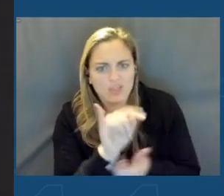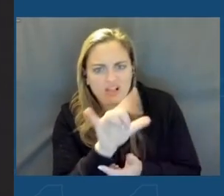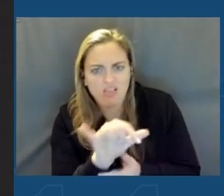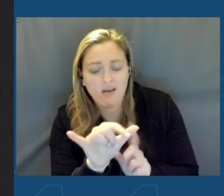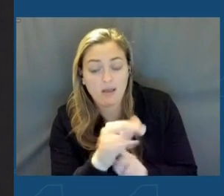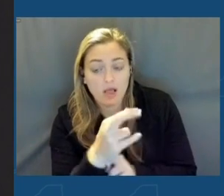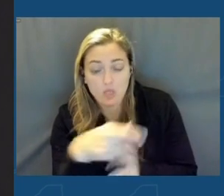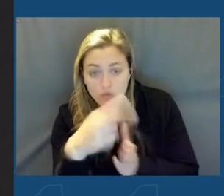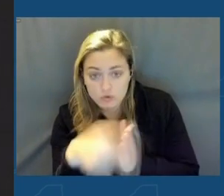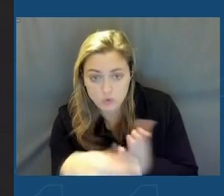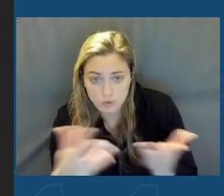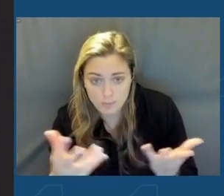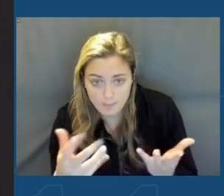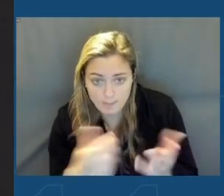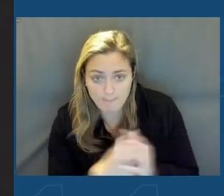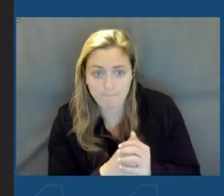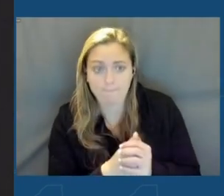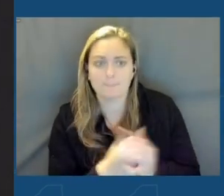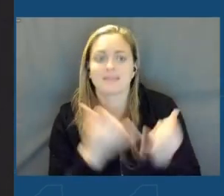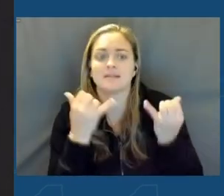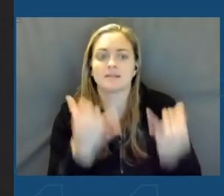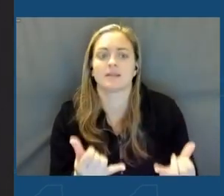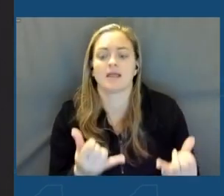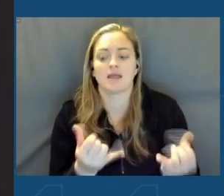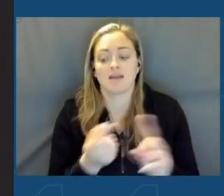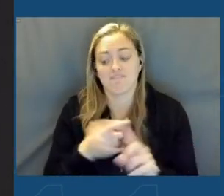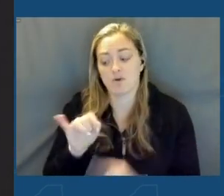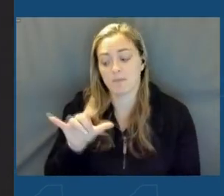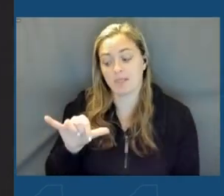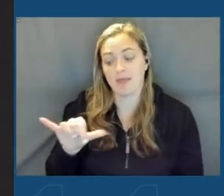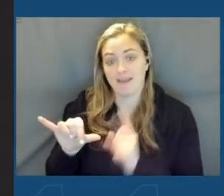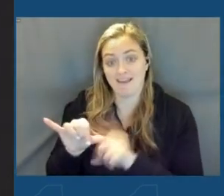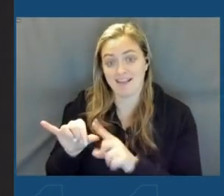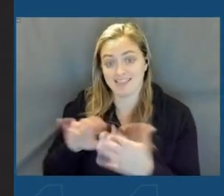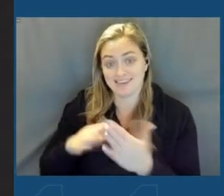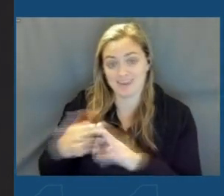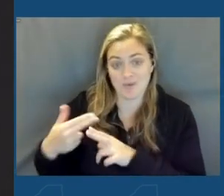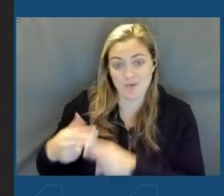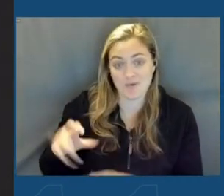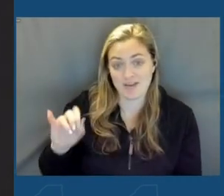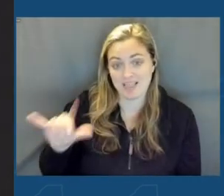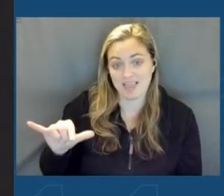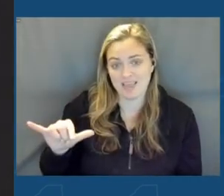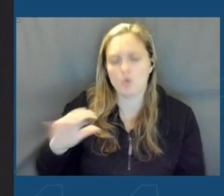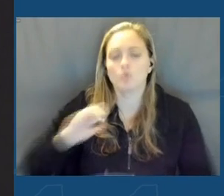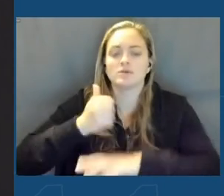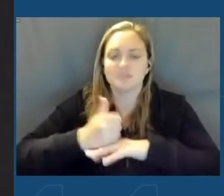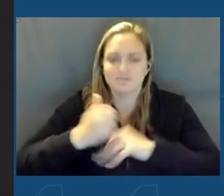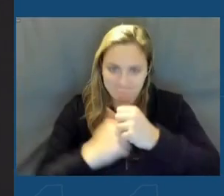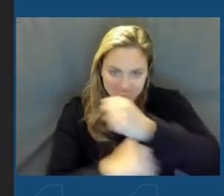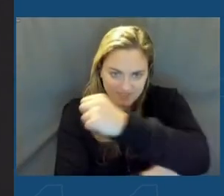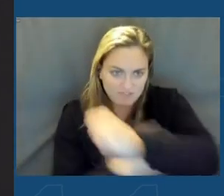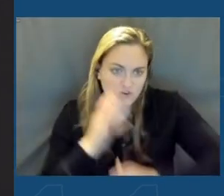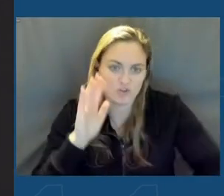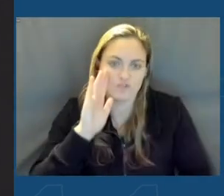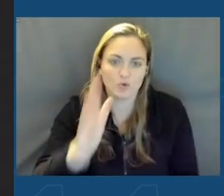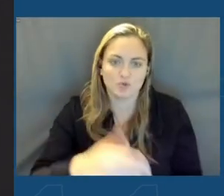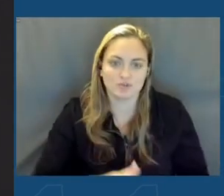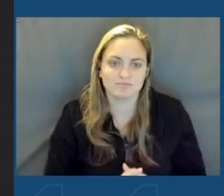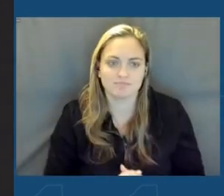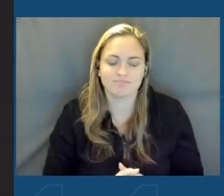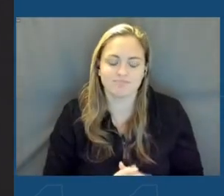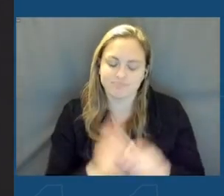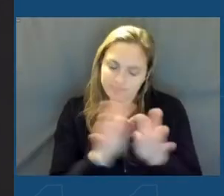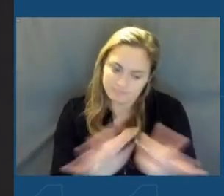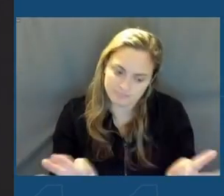as a result of this, today out of Clay, the town of Clay, we'll build the foundation of the future. And that is our